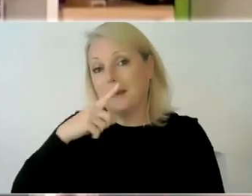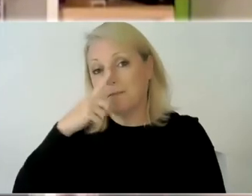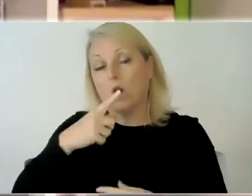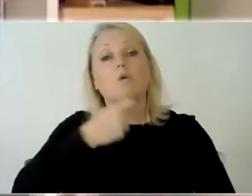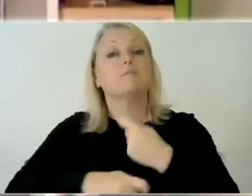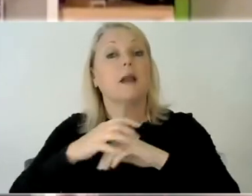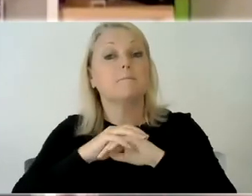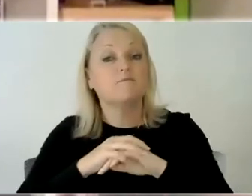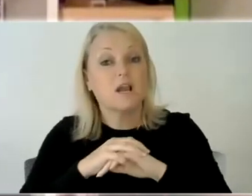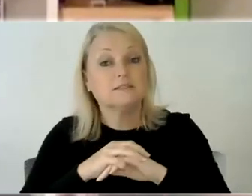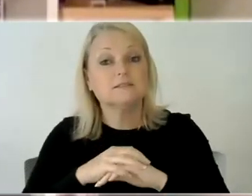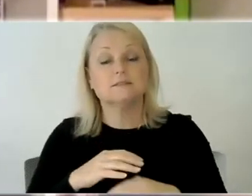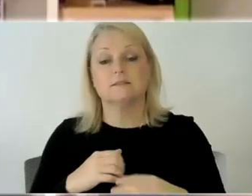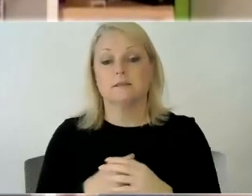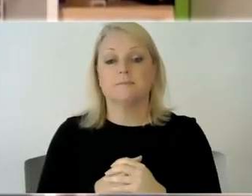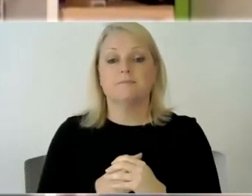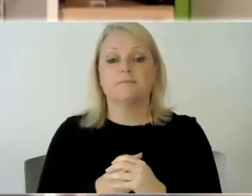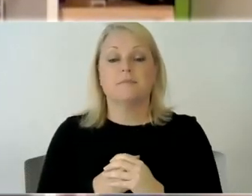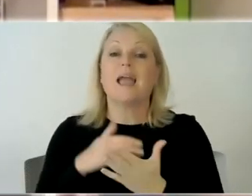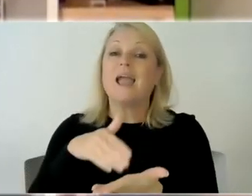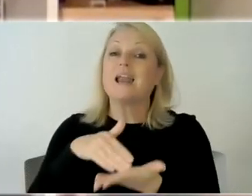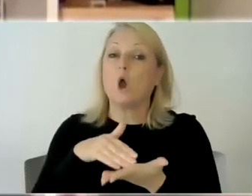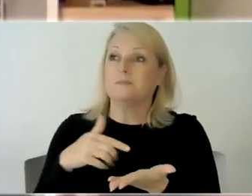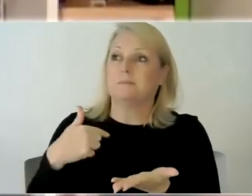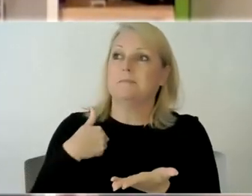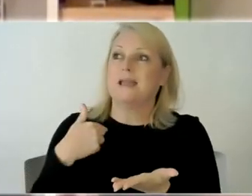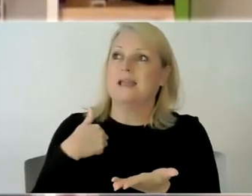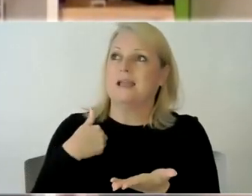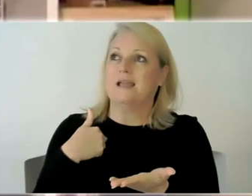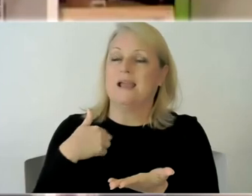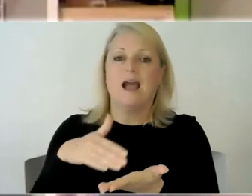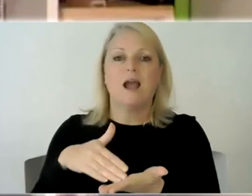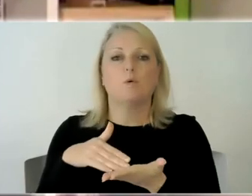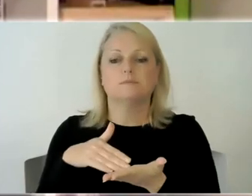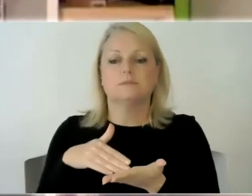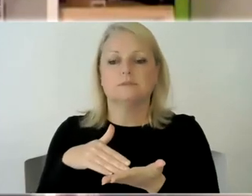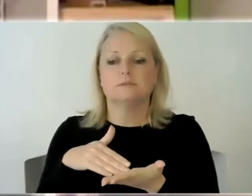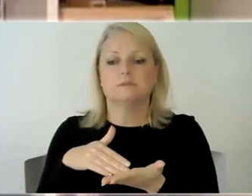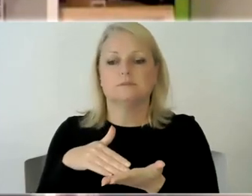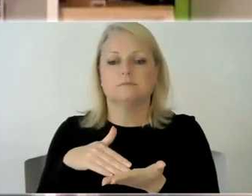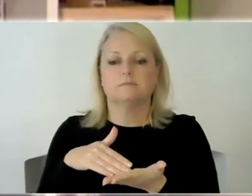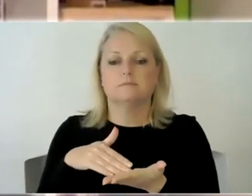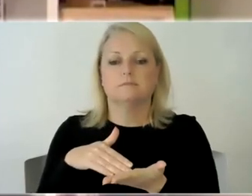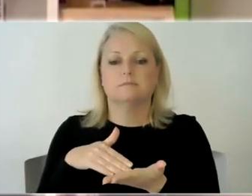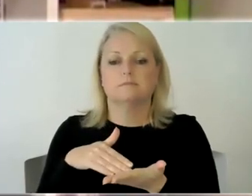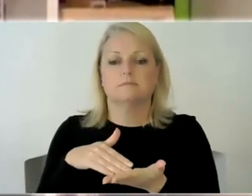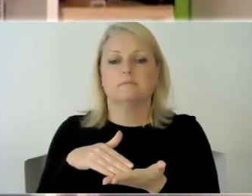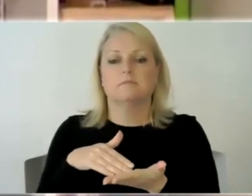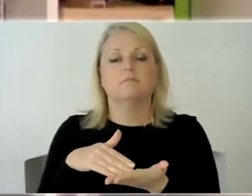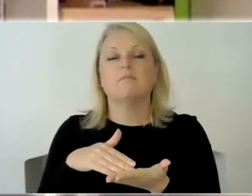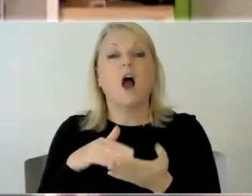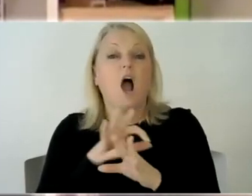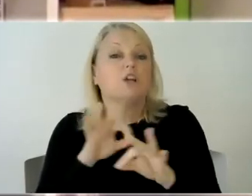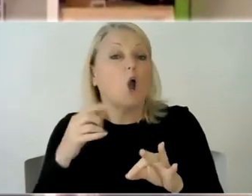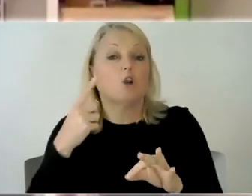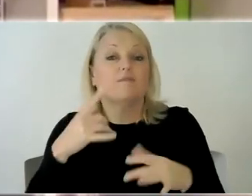uh and it helps me you know i mean i i don't feel alone anymore i'm